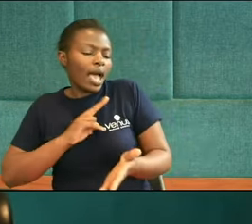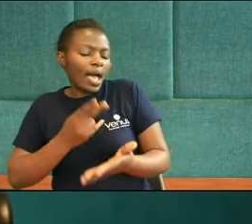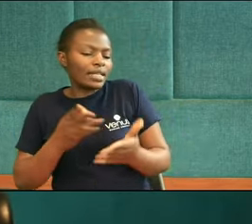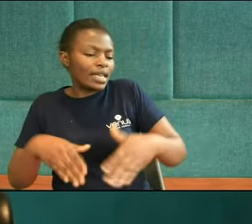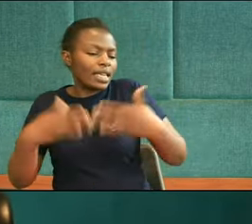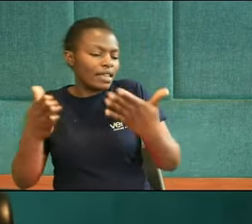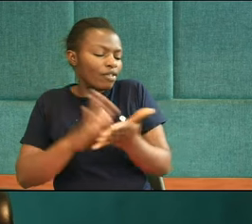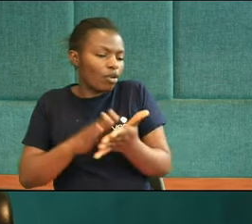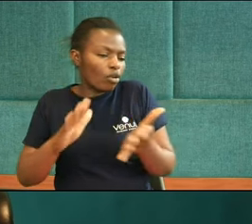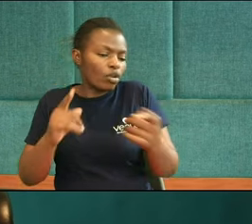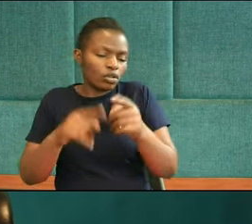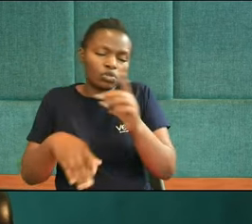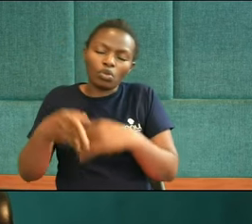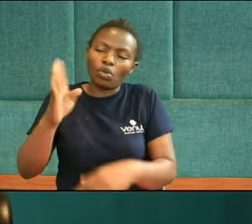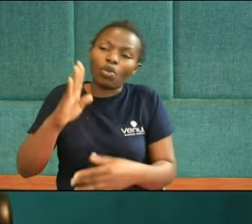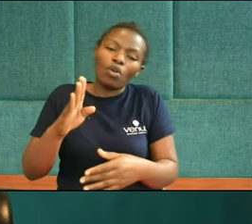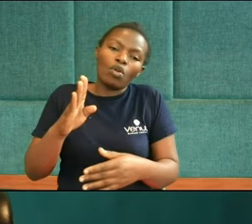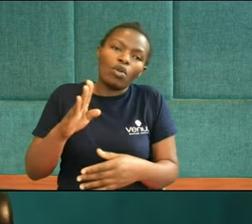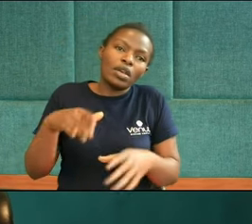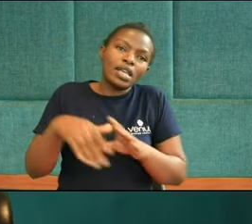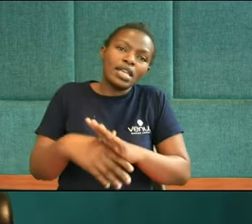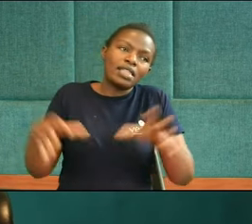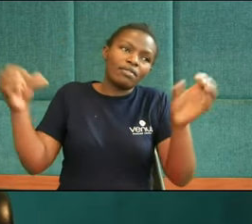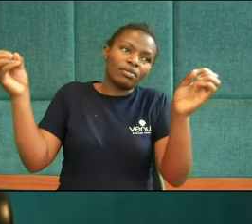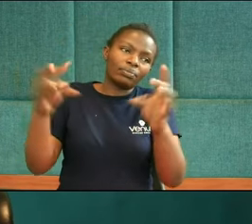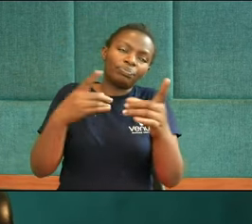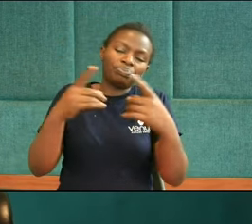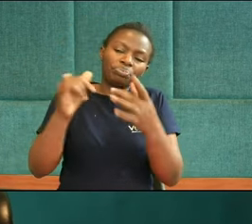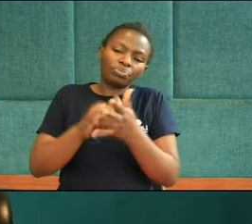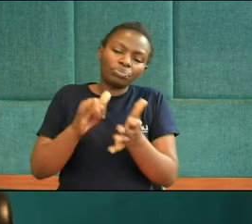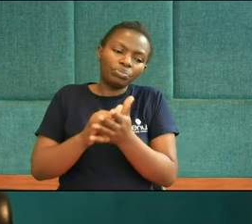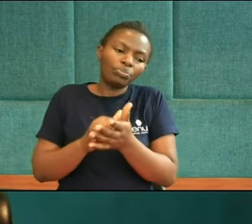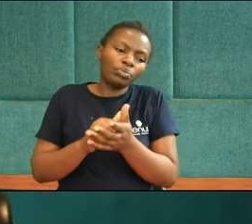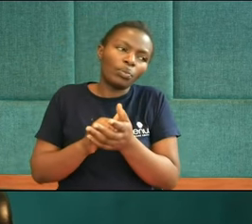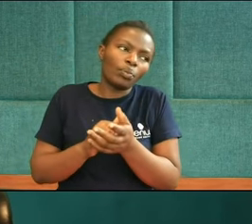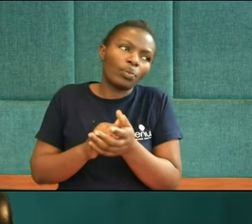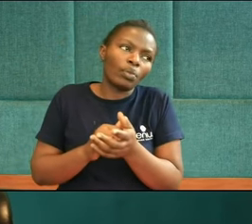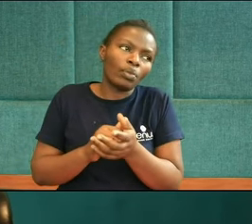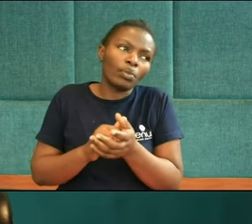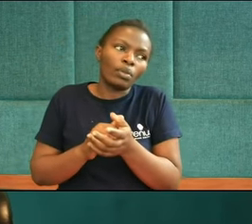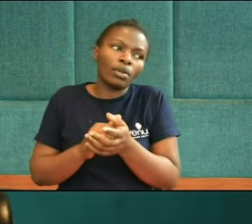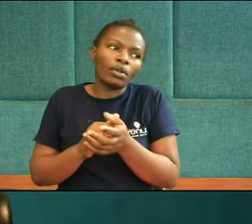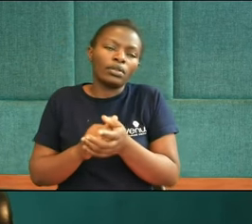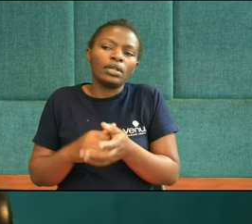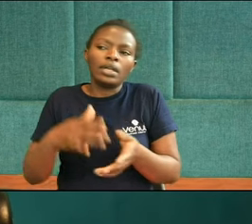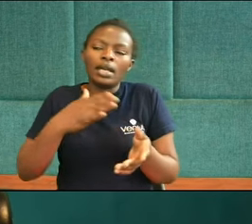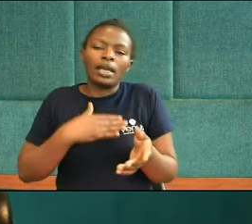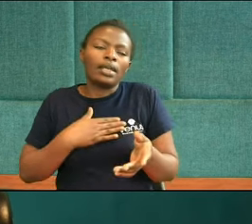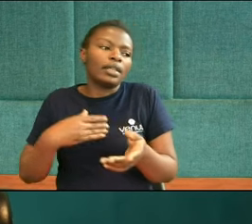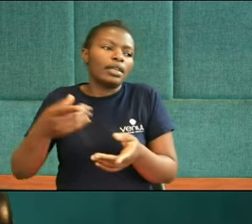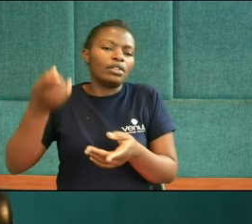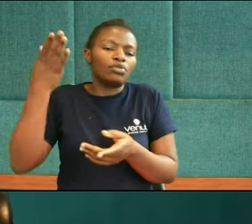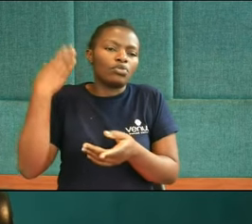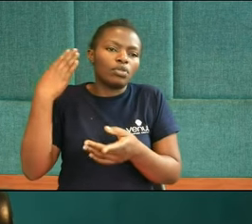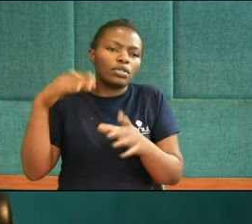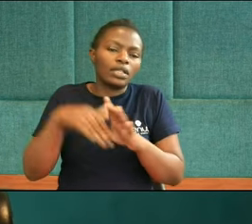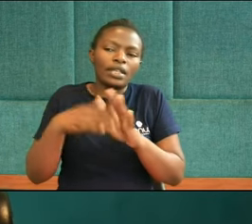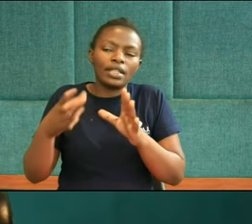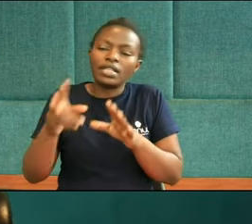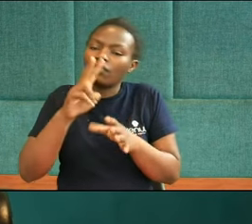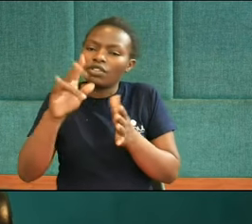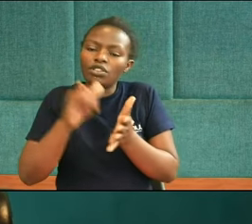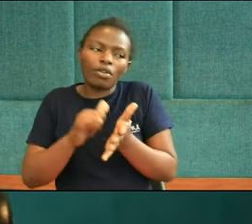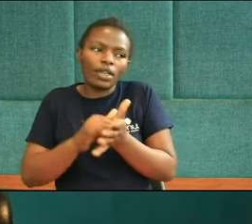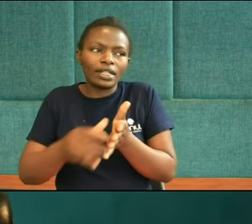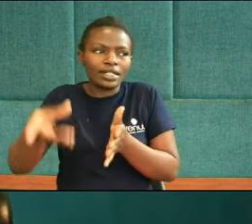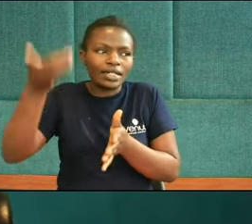So the flashlight says That through another vision Father Light was sworn Upon the events Of the future And it was At the close of this vision